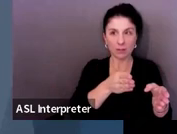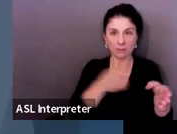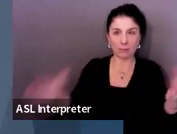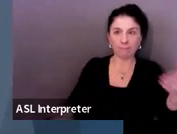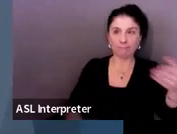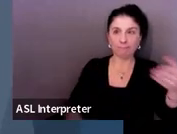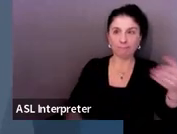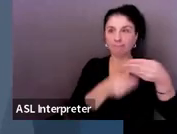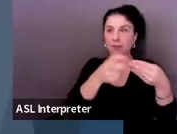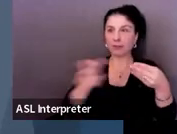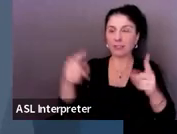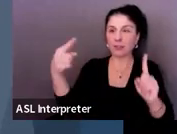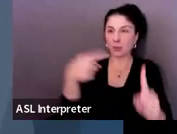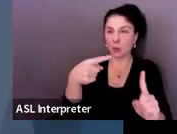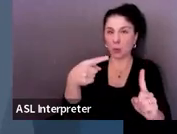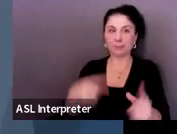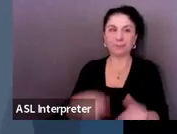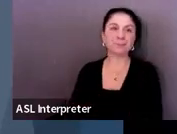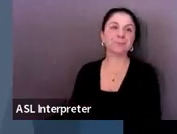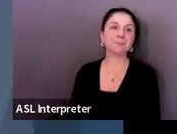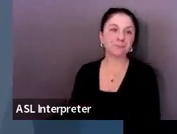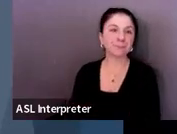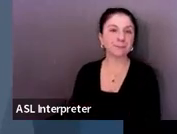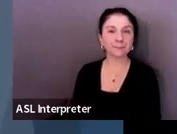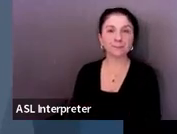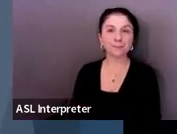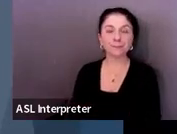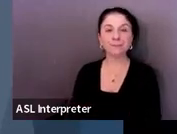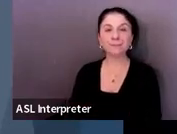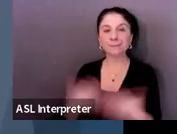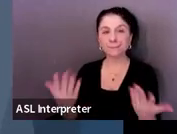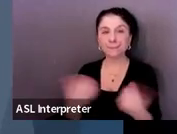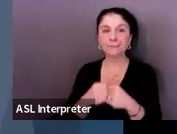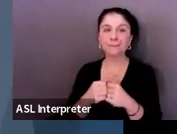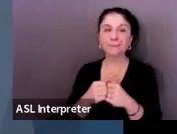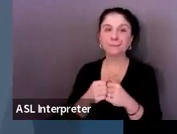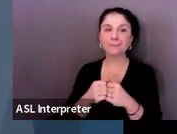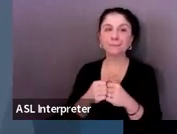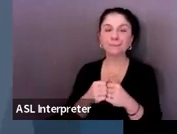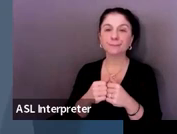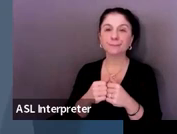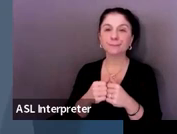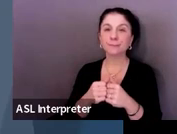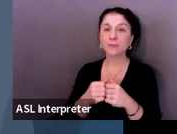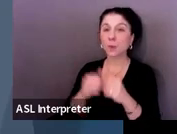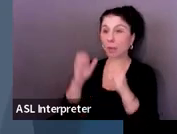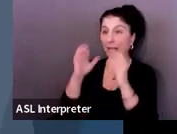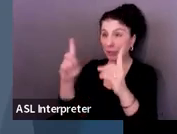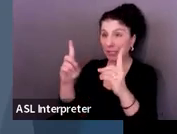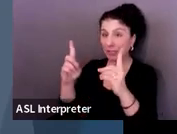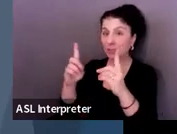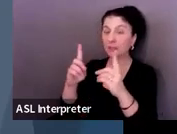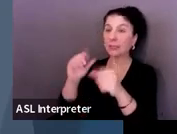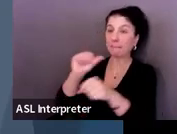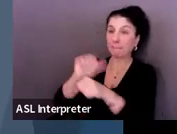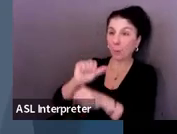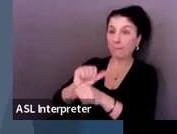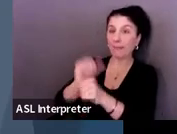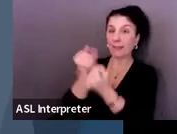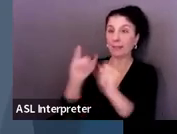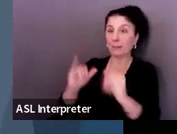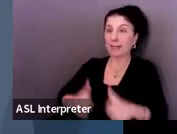So you can either have the education, employment and independent living be